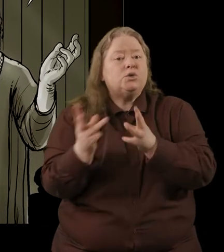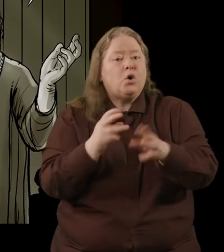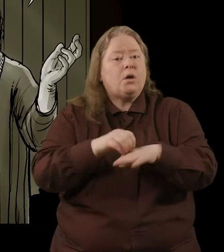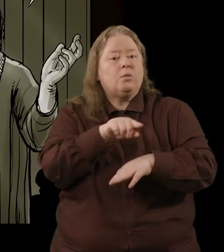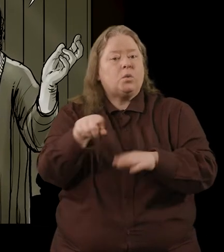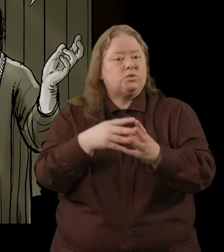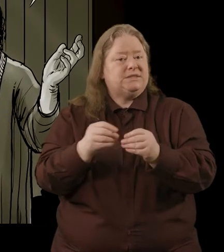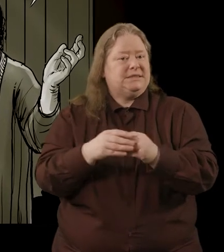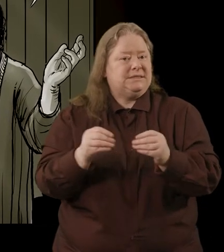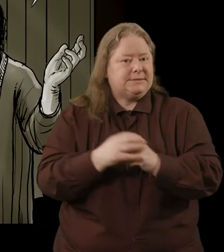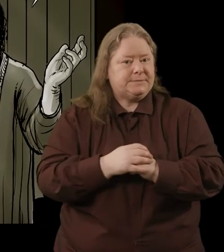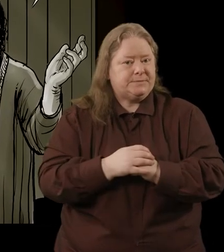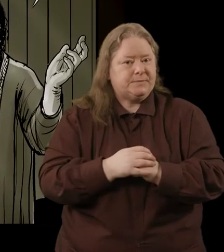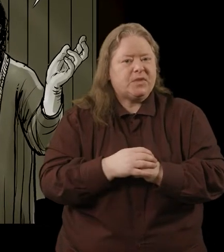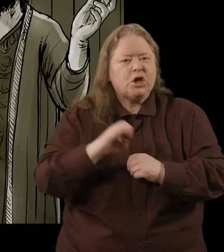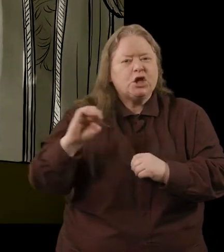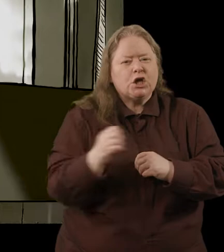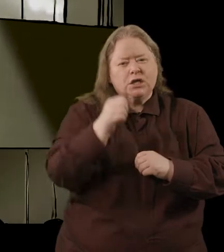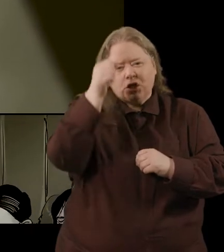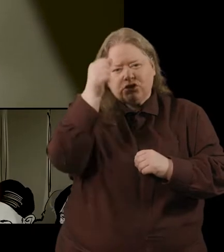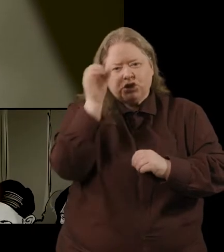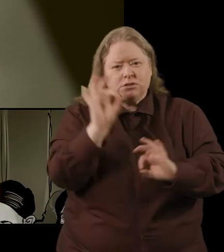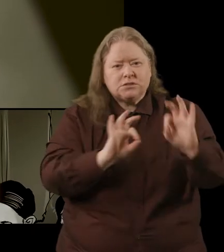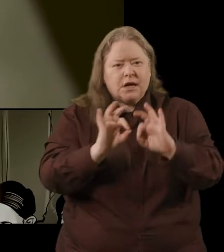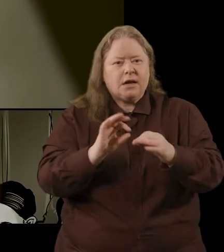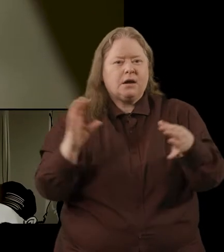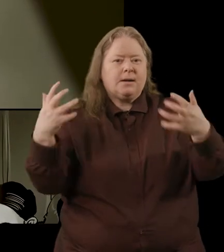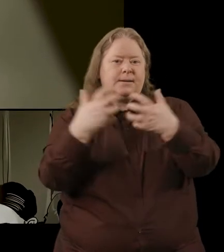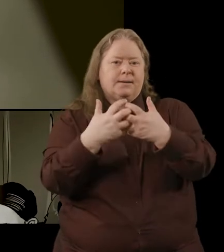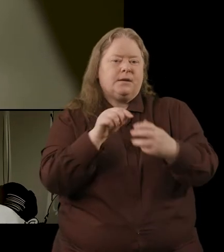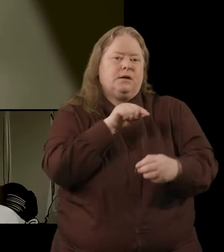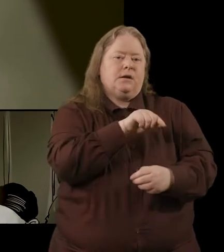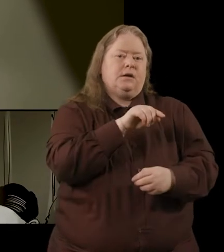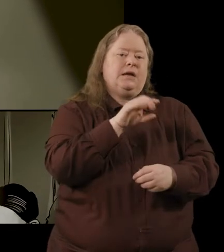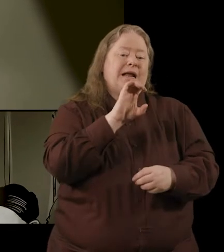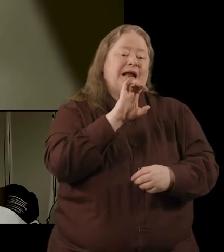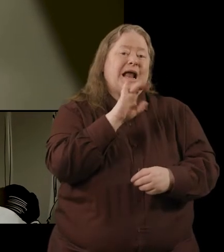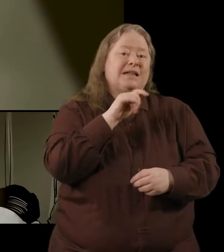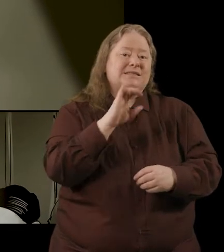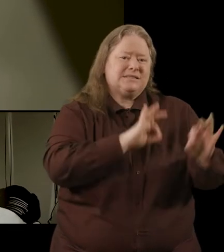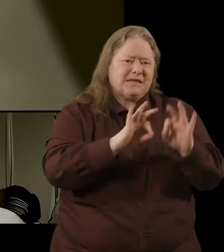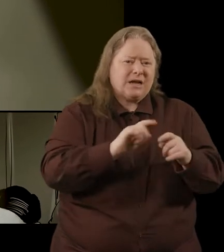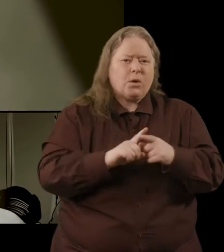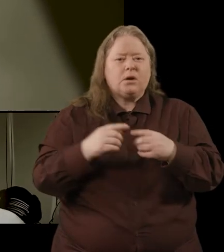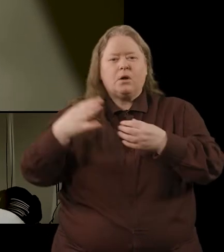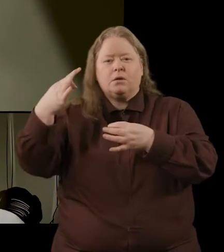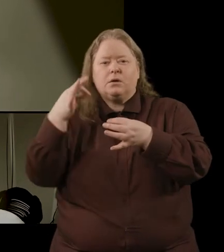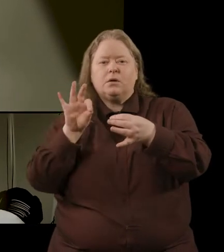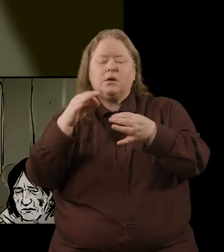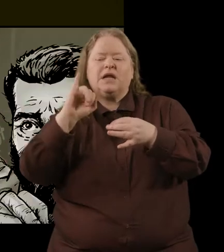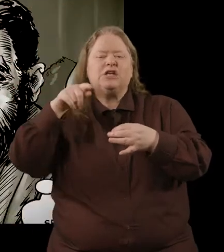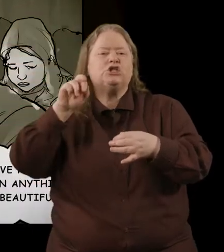these objects. The early Christian styles combined the earlier Celtic styles with woven strands called interlace,